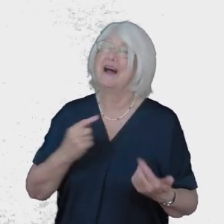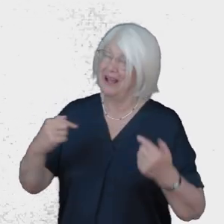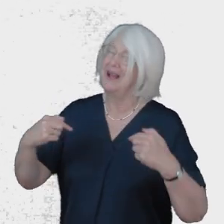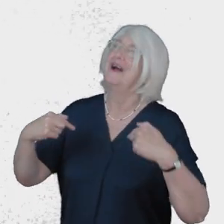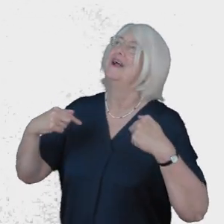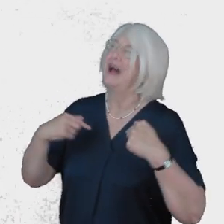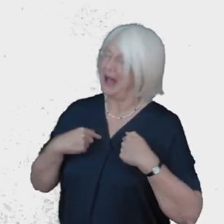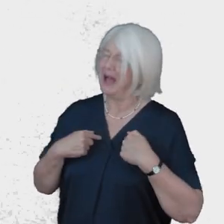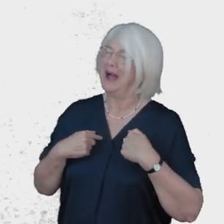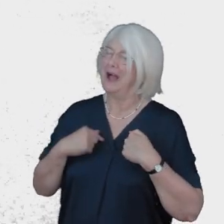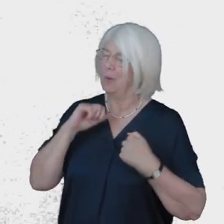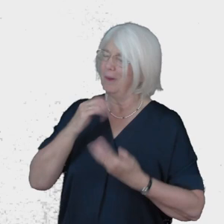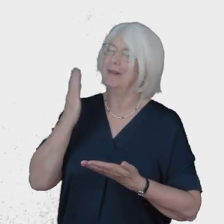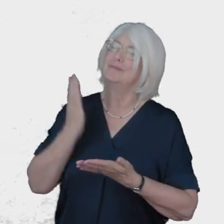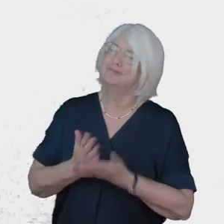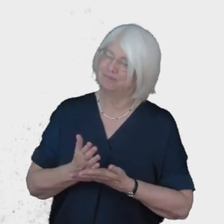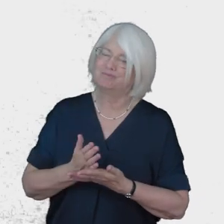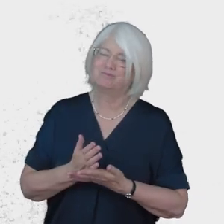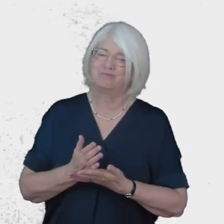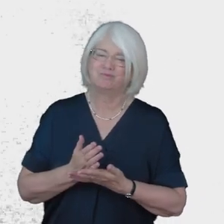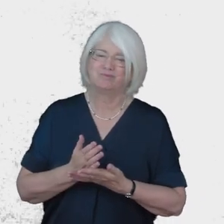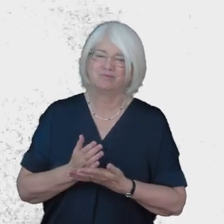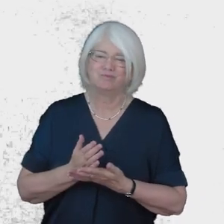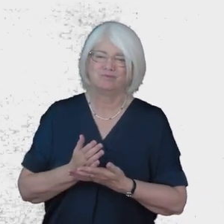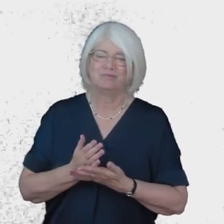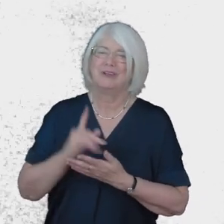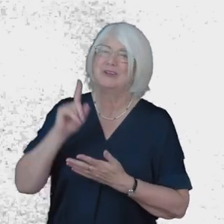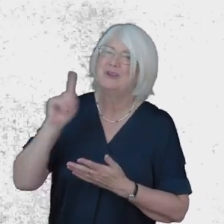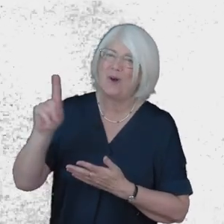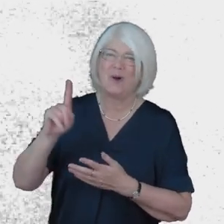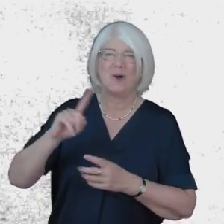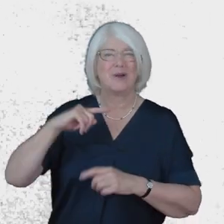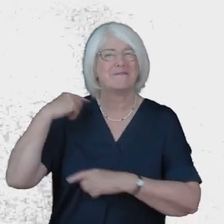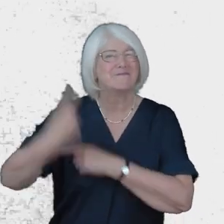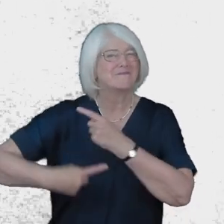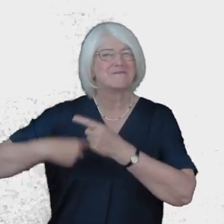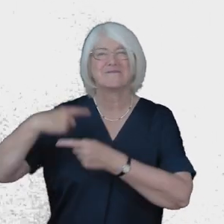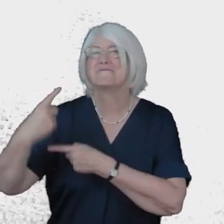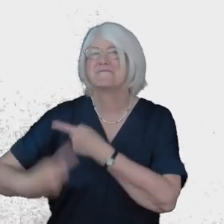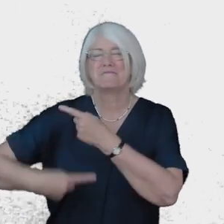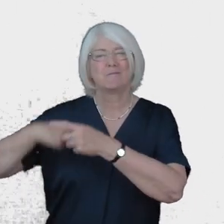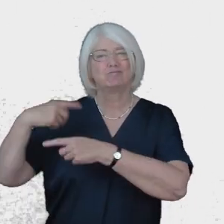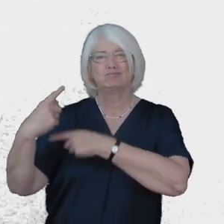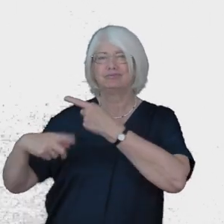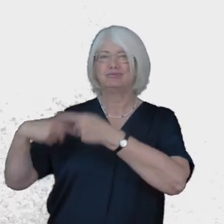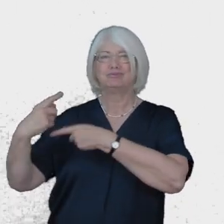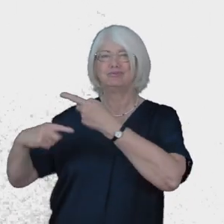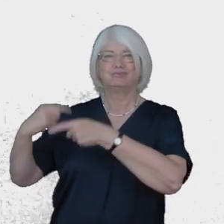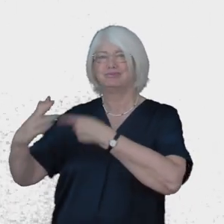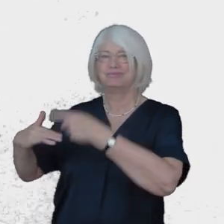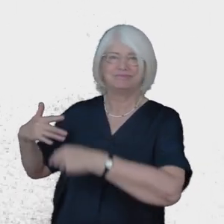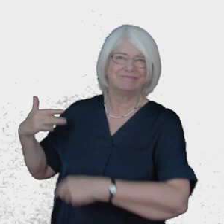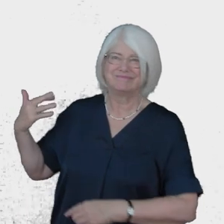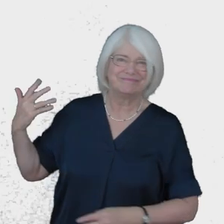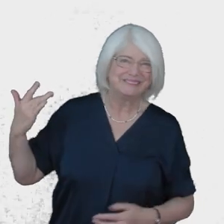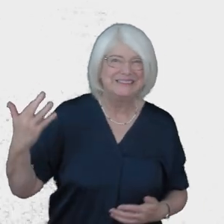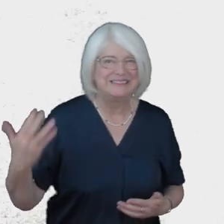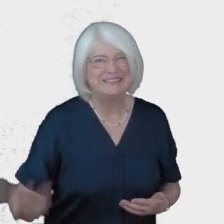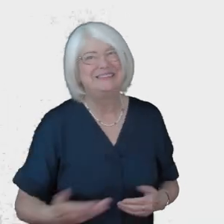I will be Yours for all eternity